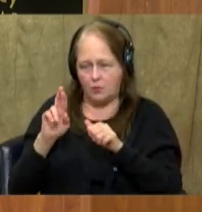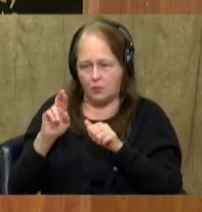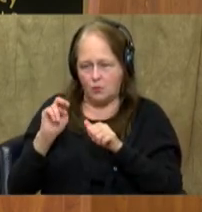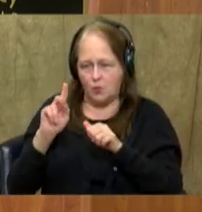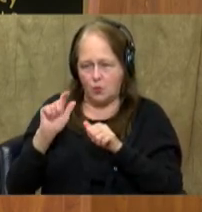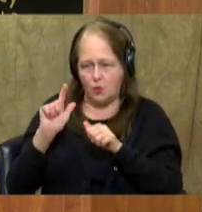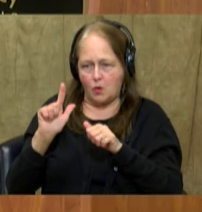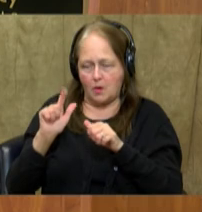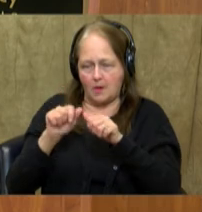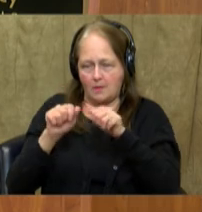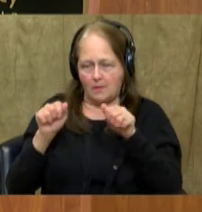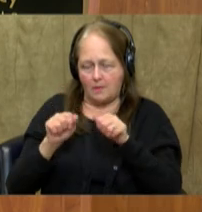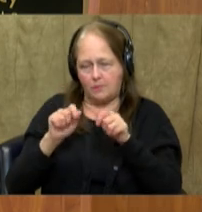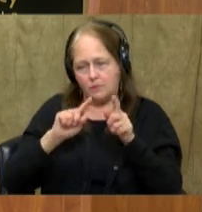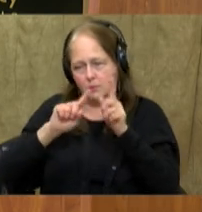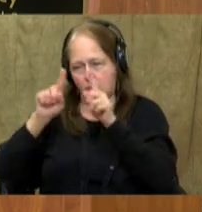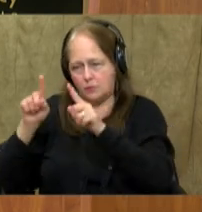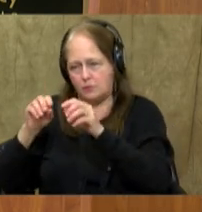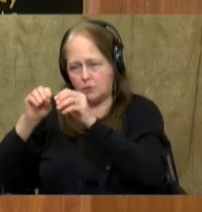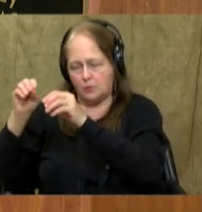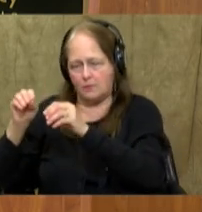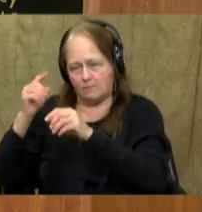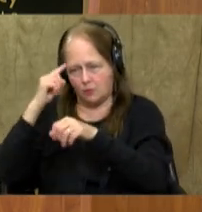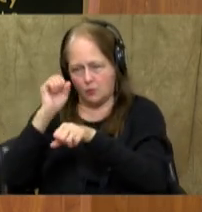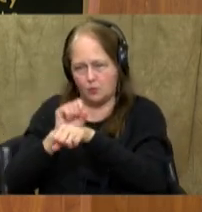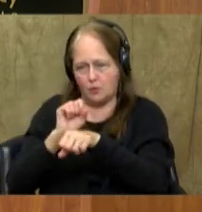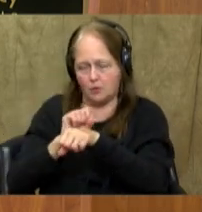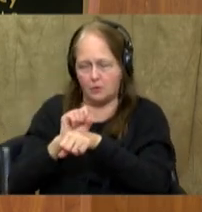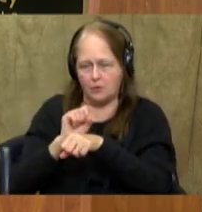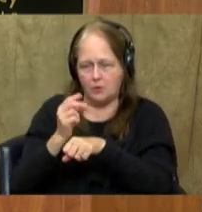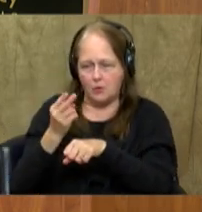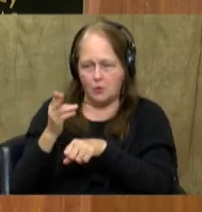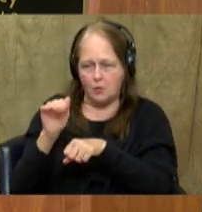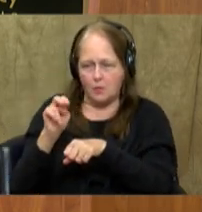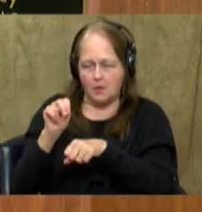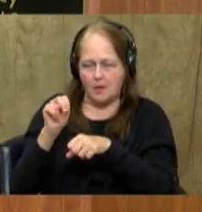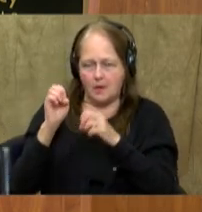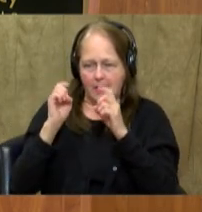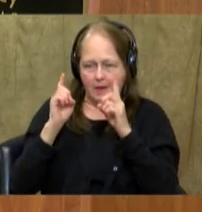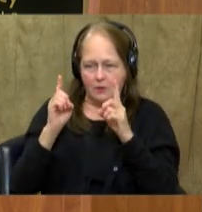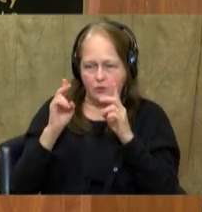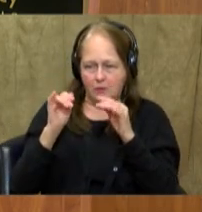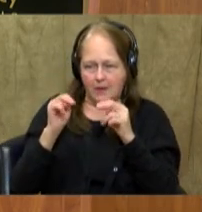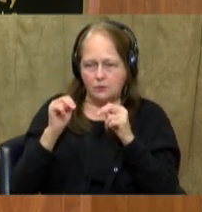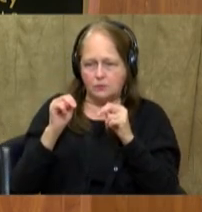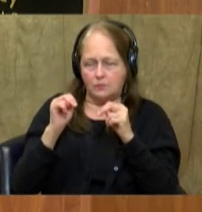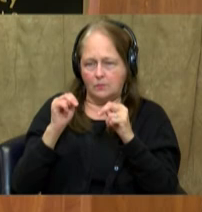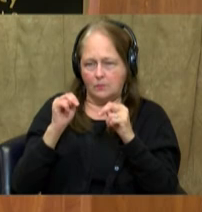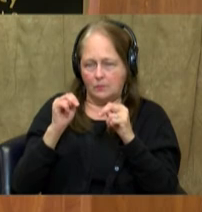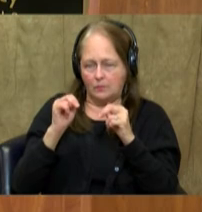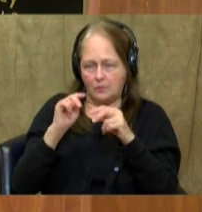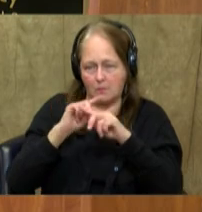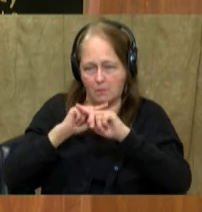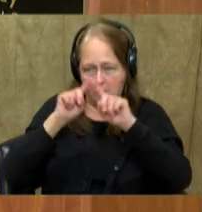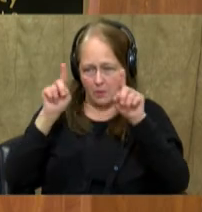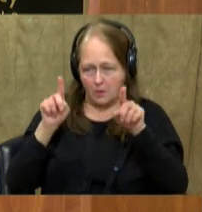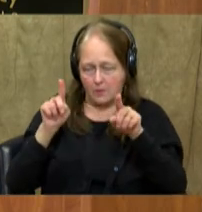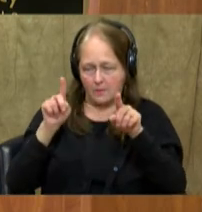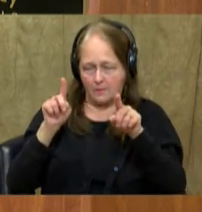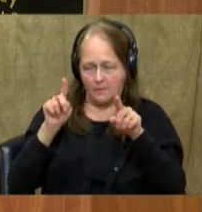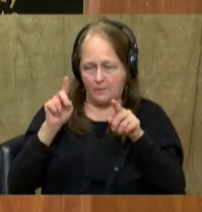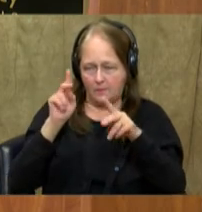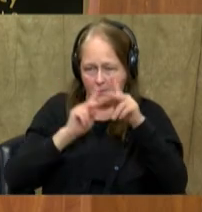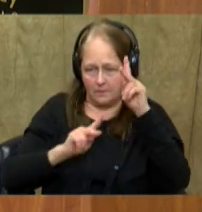opportunities in urban areas for jobs, for education opportunities. But with the